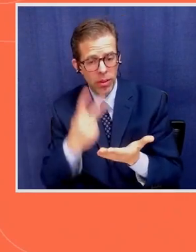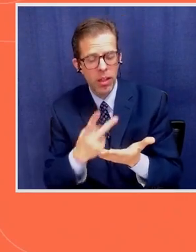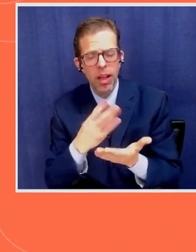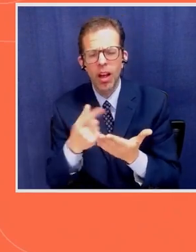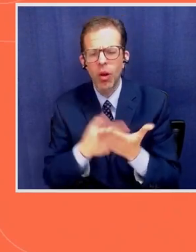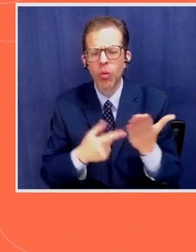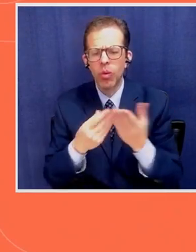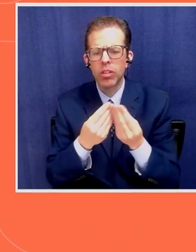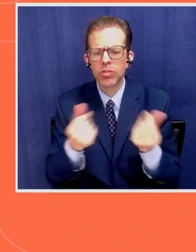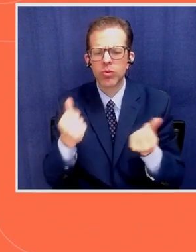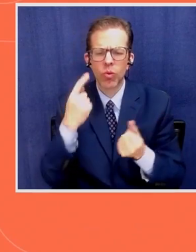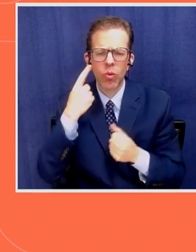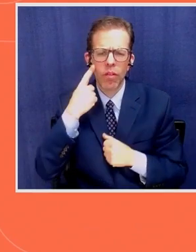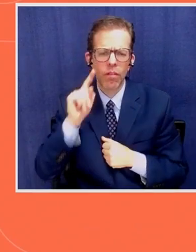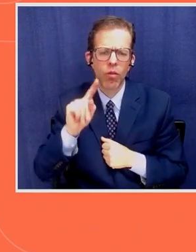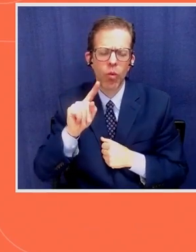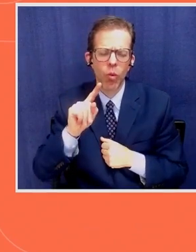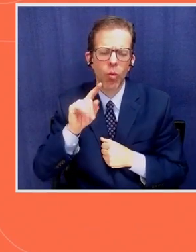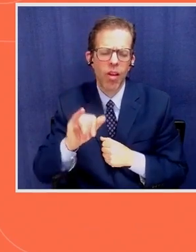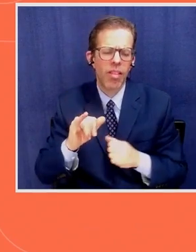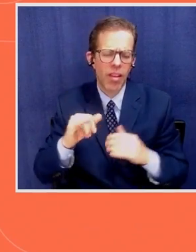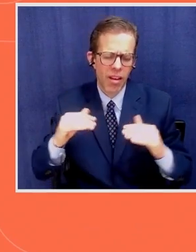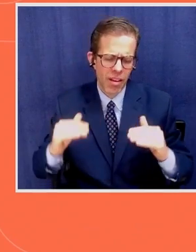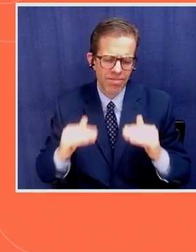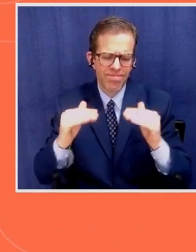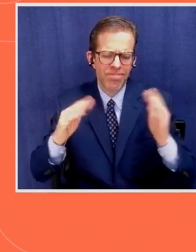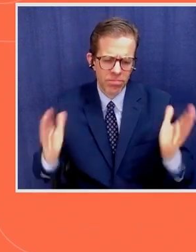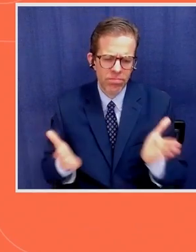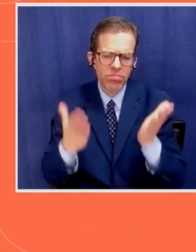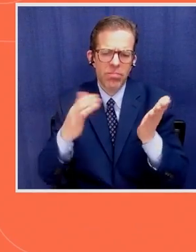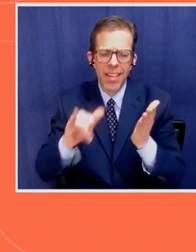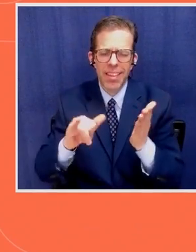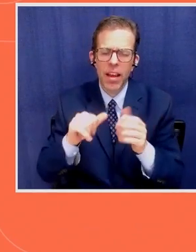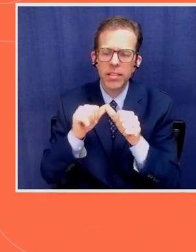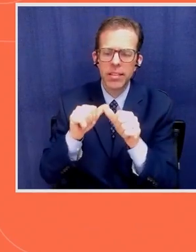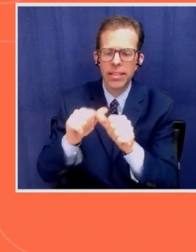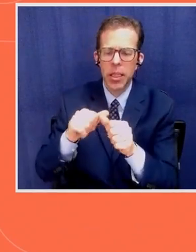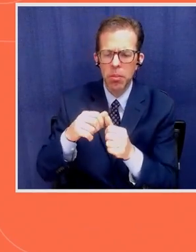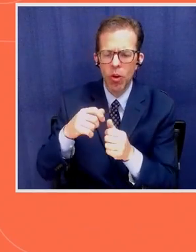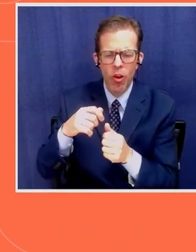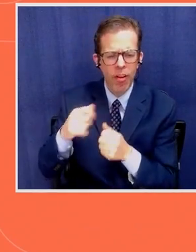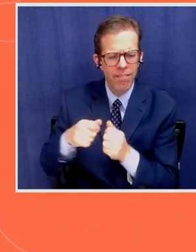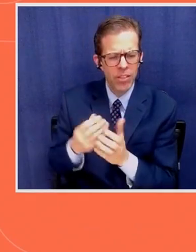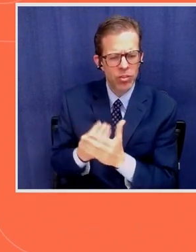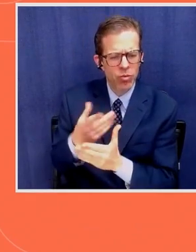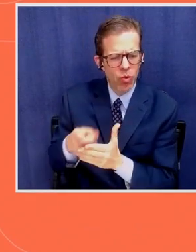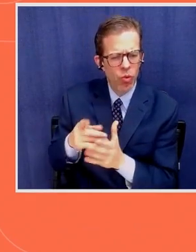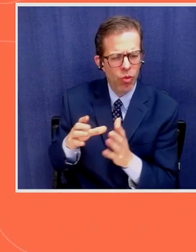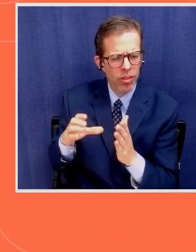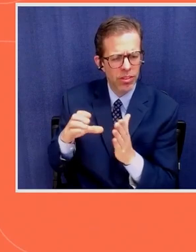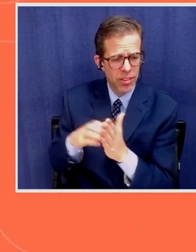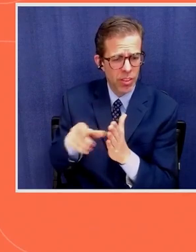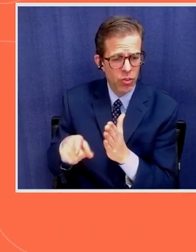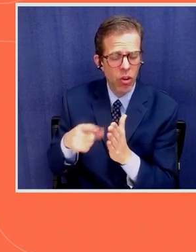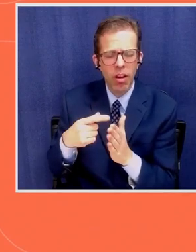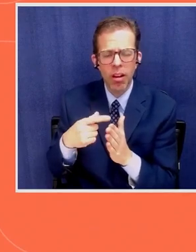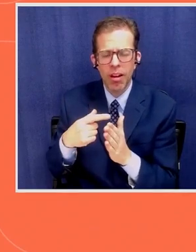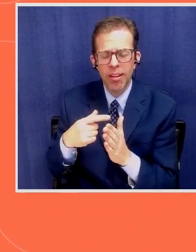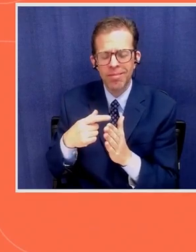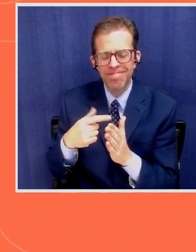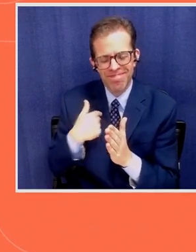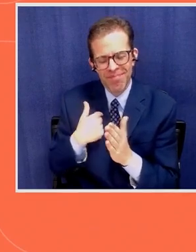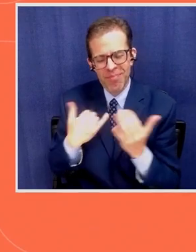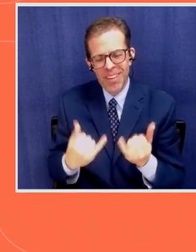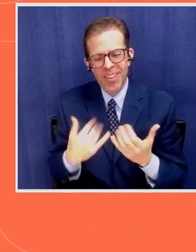advancing a sustainable fisheries sector. And I'm very pleased to call to the stage our